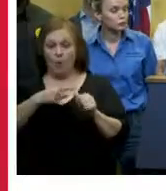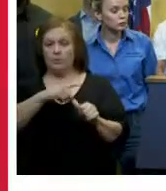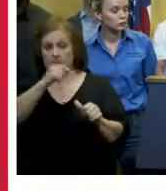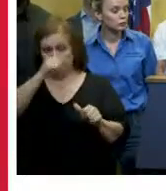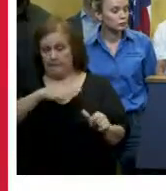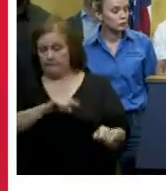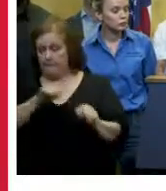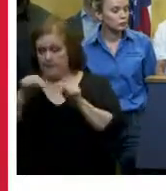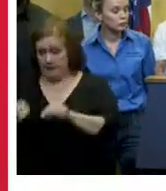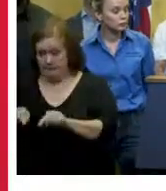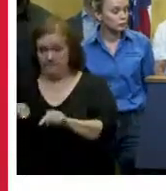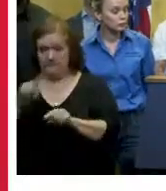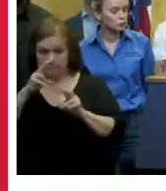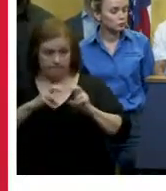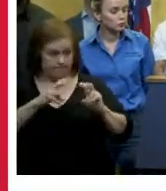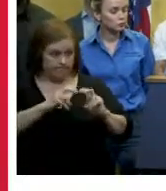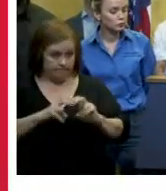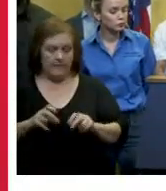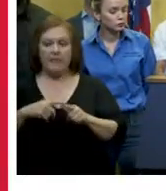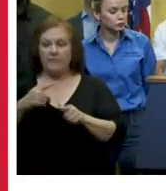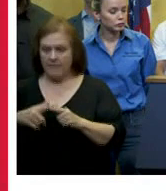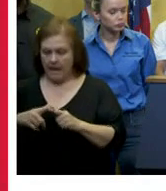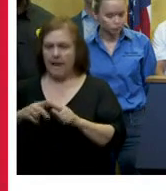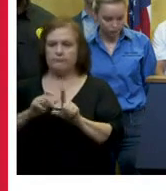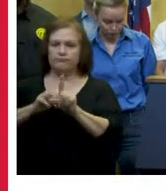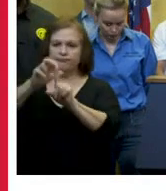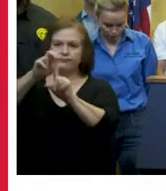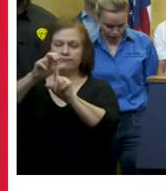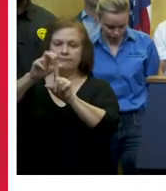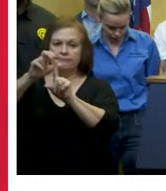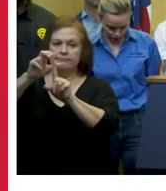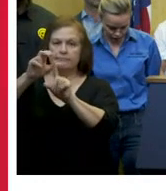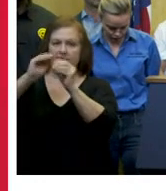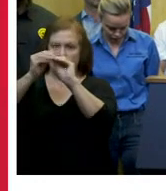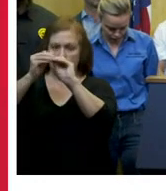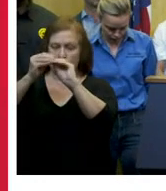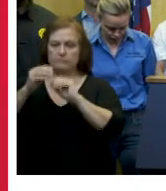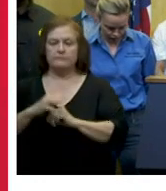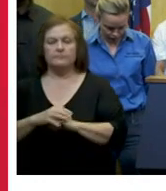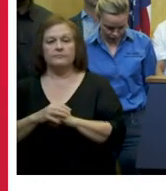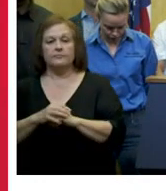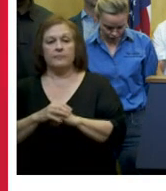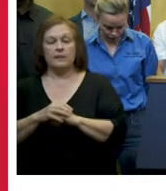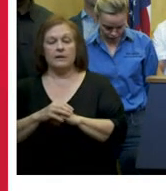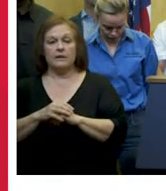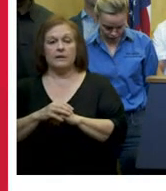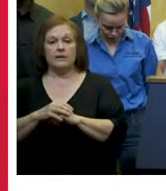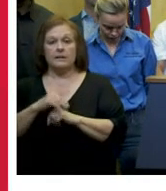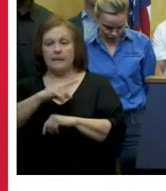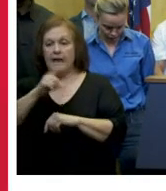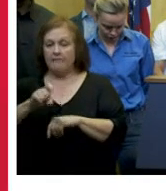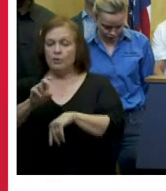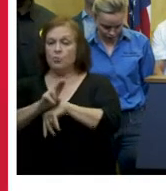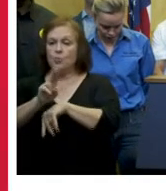line crews begin repairs certain types of work such as repairs requiring the use of bucket trucks cannot be